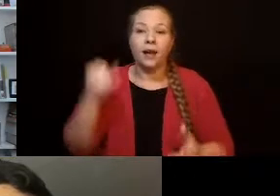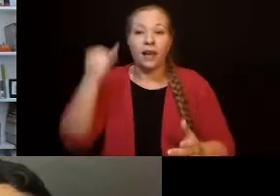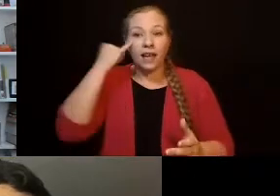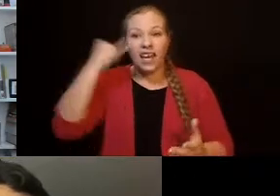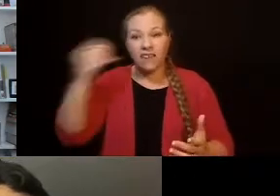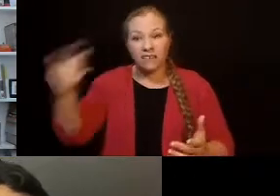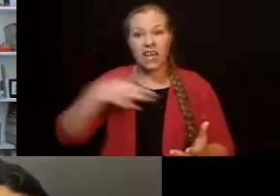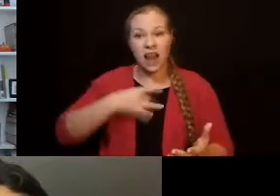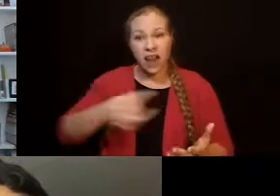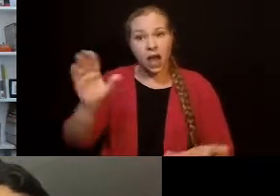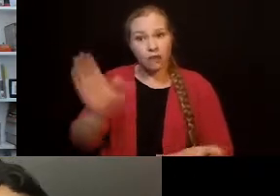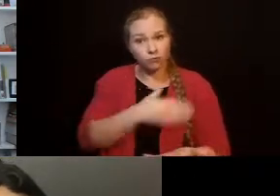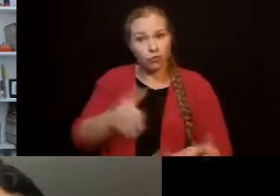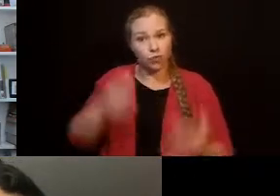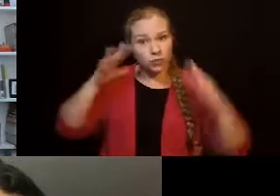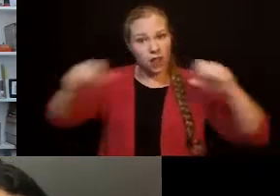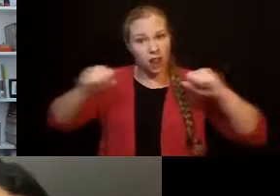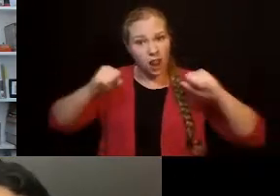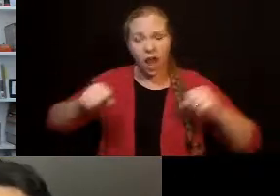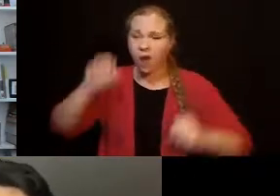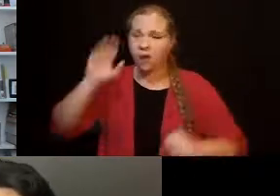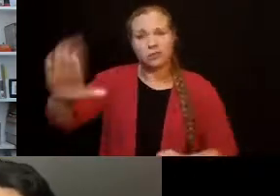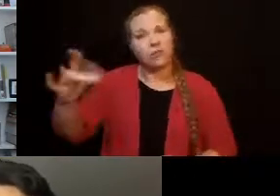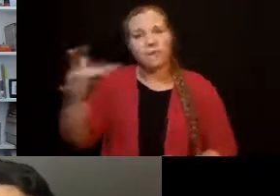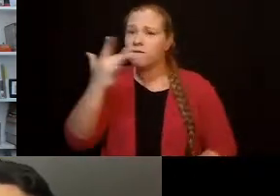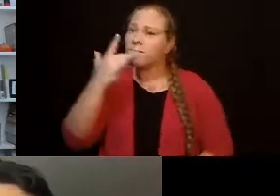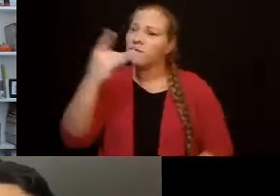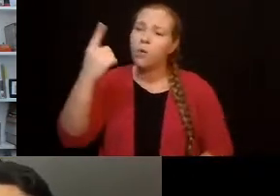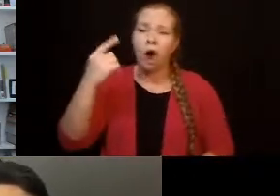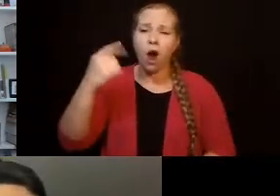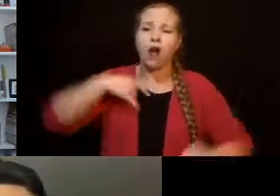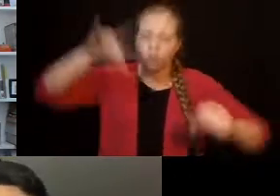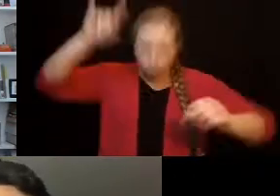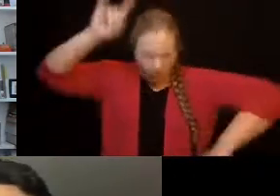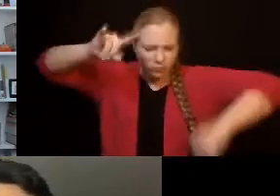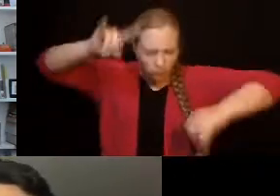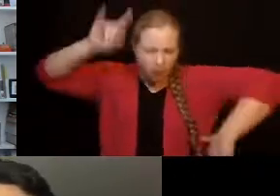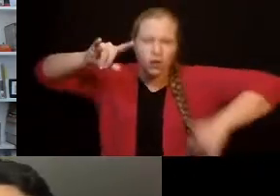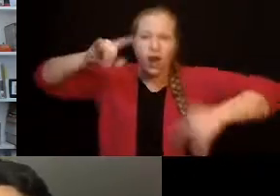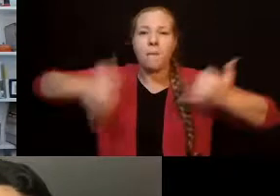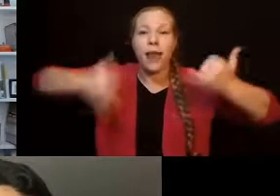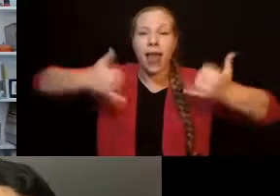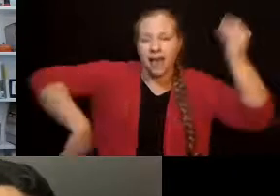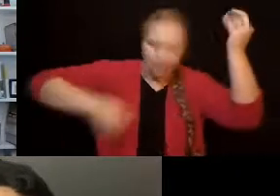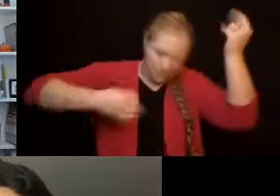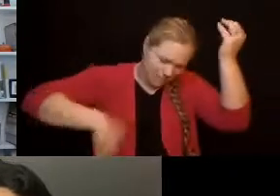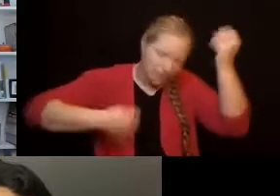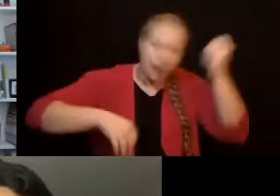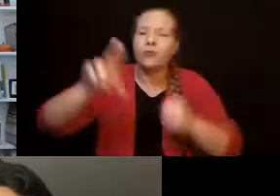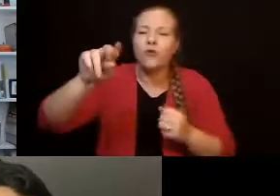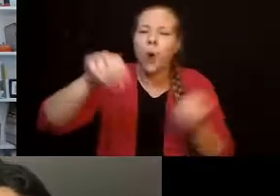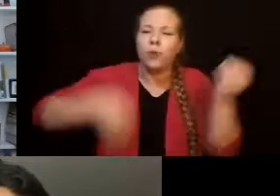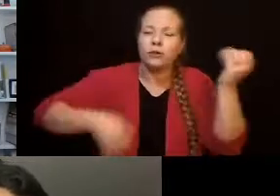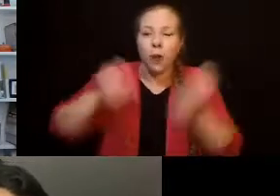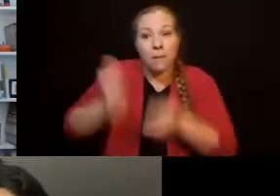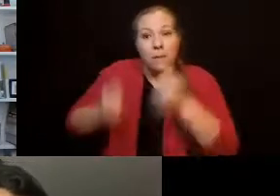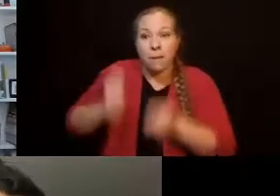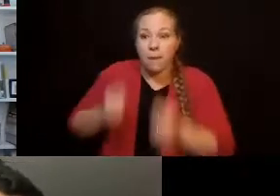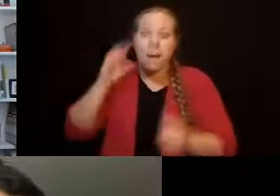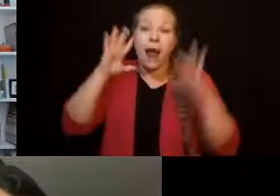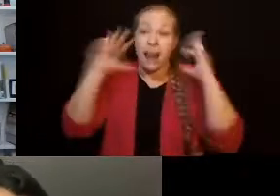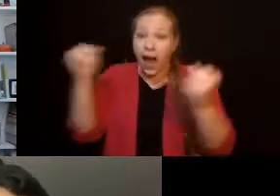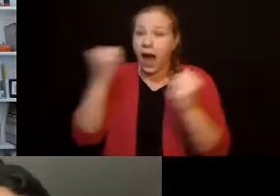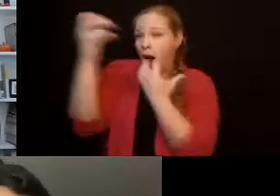he was rocking out. Jesse loves to be a rock star. He doesn't actually play the guitar, but he strums and sings very loud.